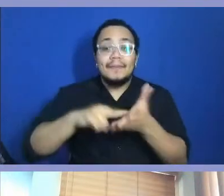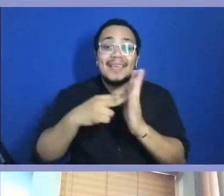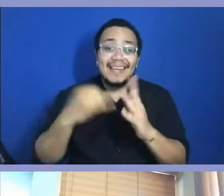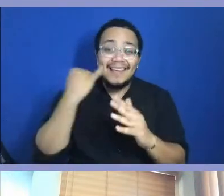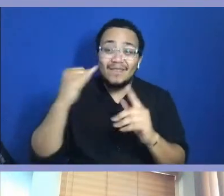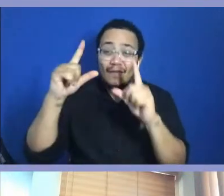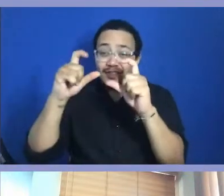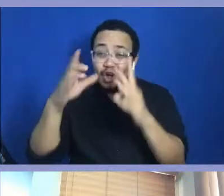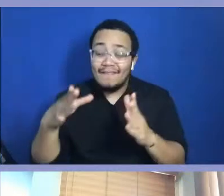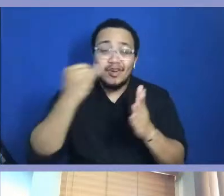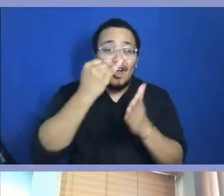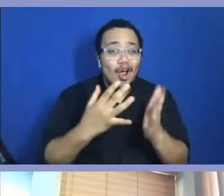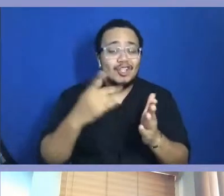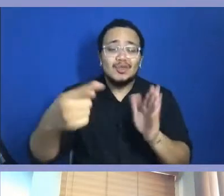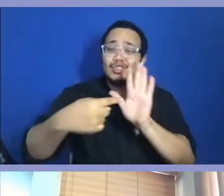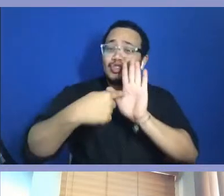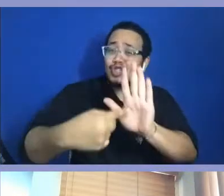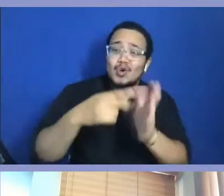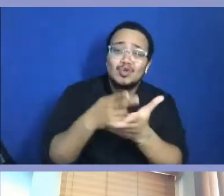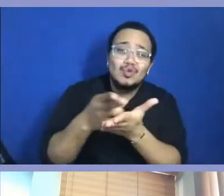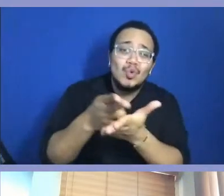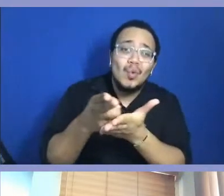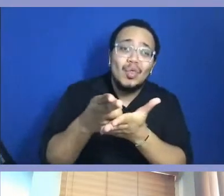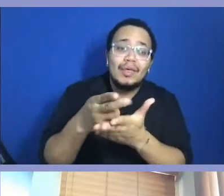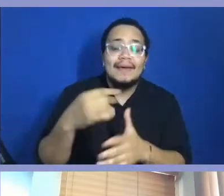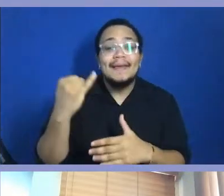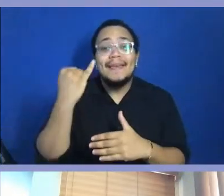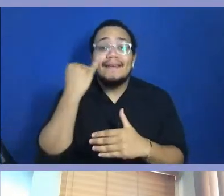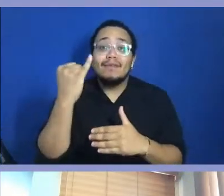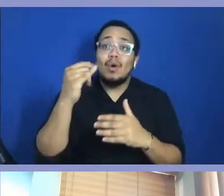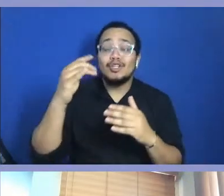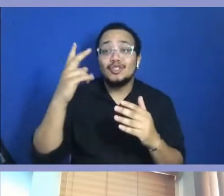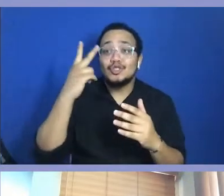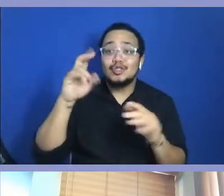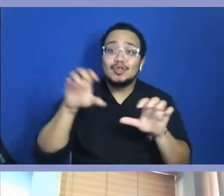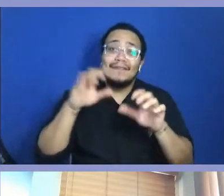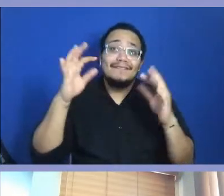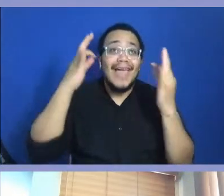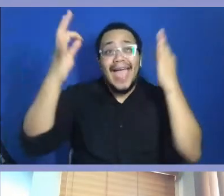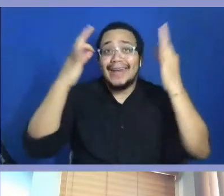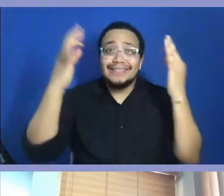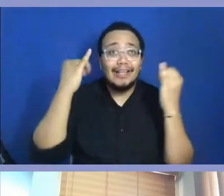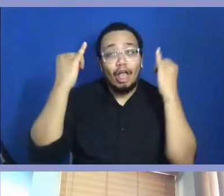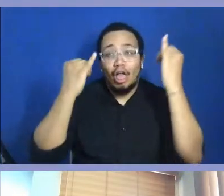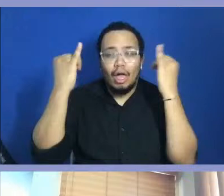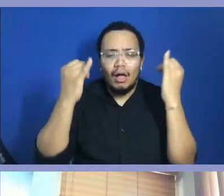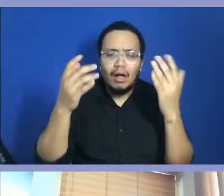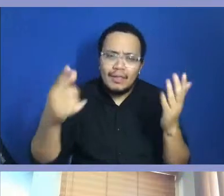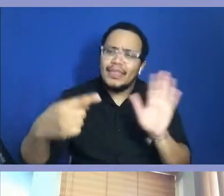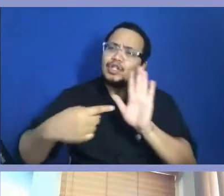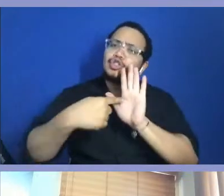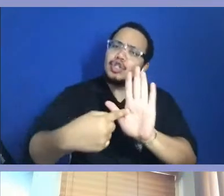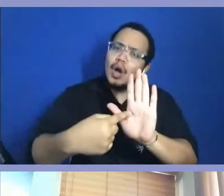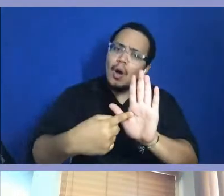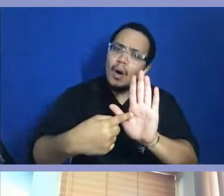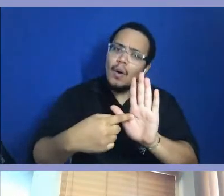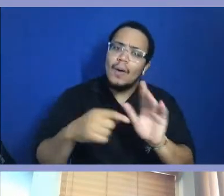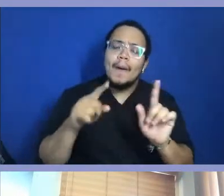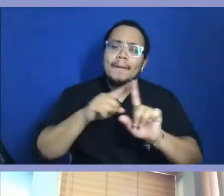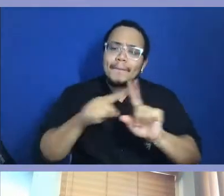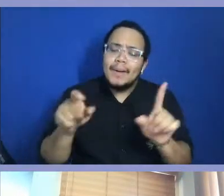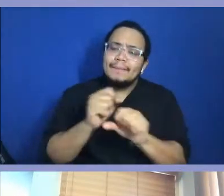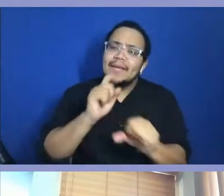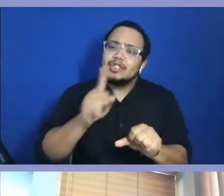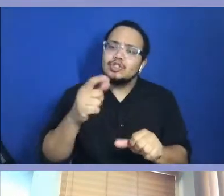the truth. Now, if you want to do fantasy and call this abstract, say that, do that, and give us something we should aspire